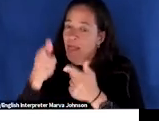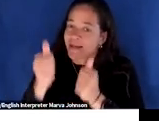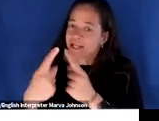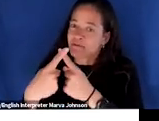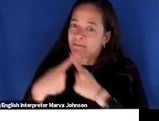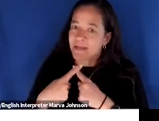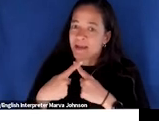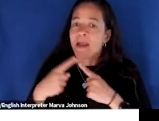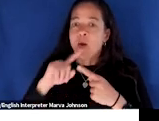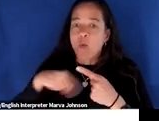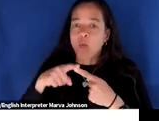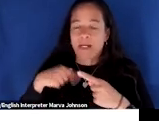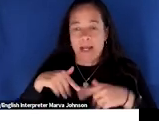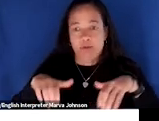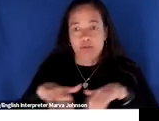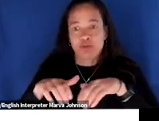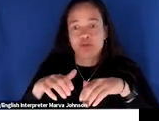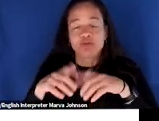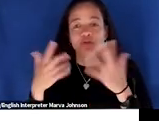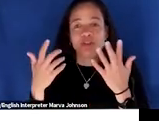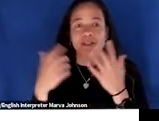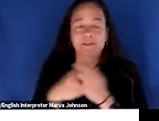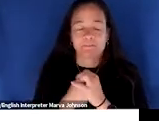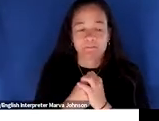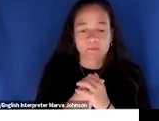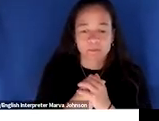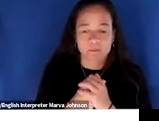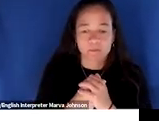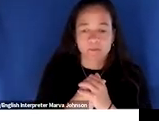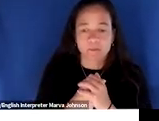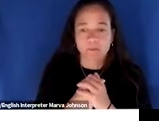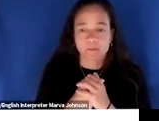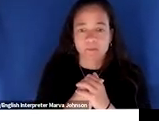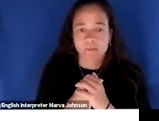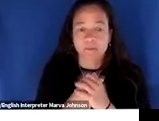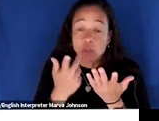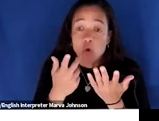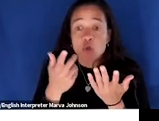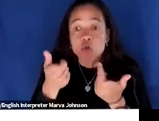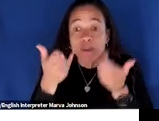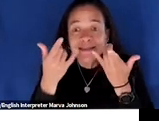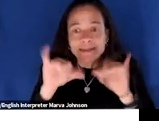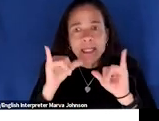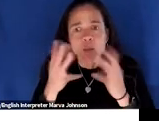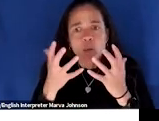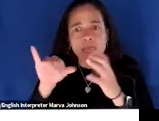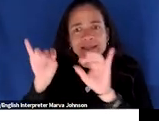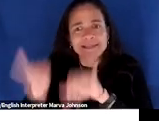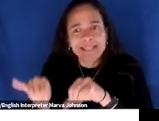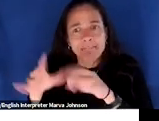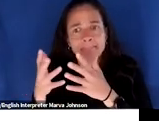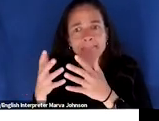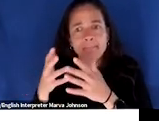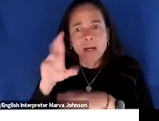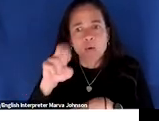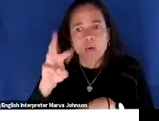reliable provider so now you know that you still want that reward right you still want to be trusted of course you still want